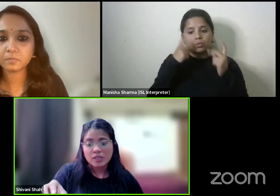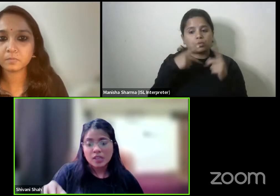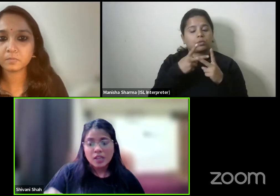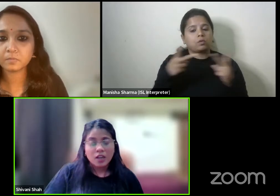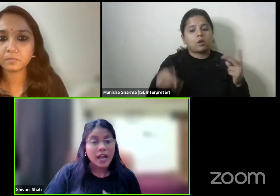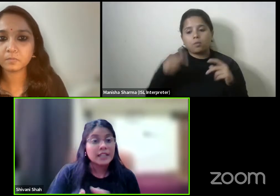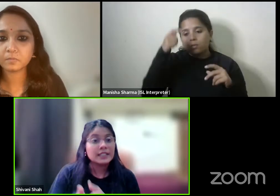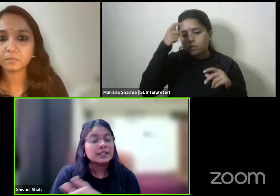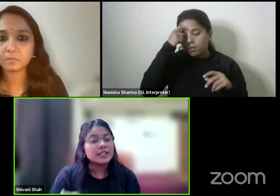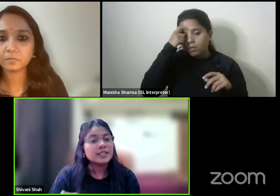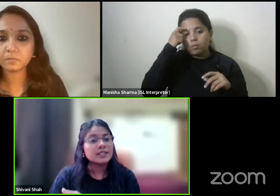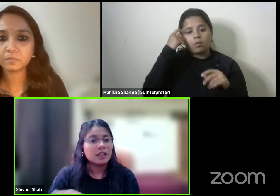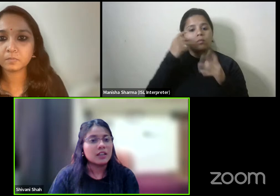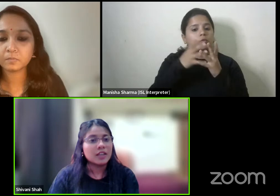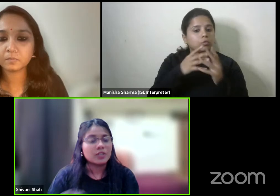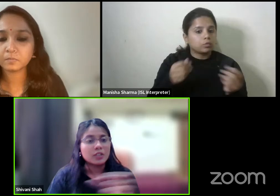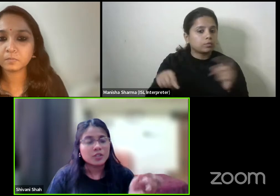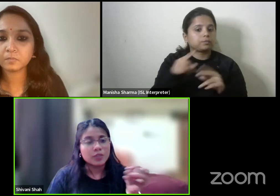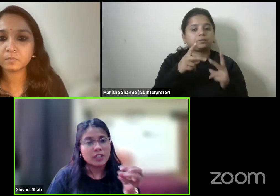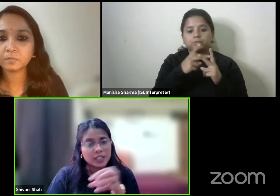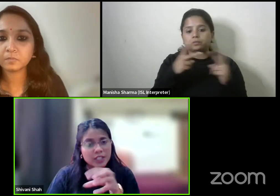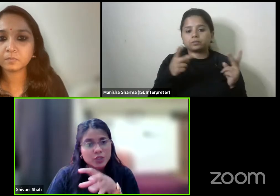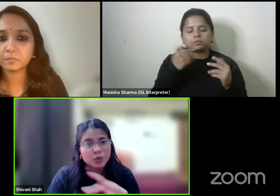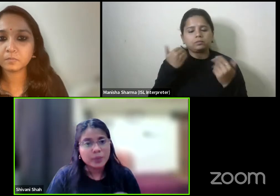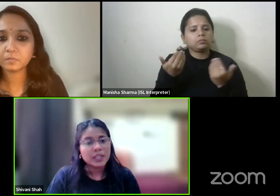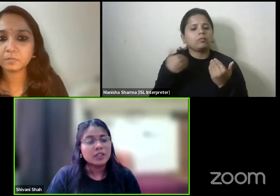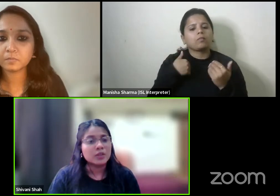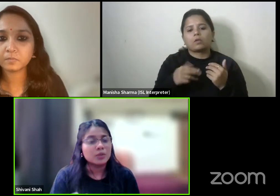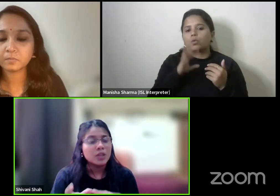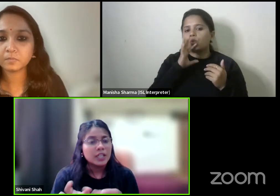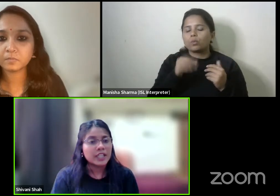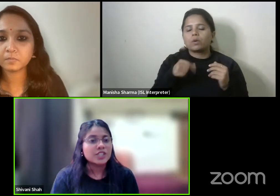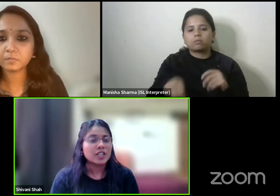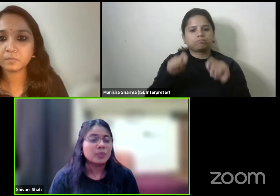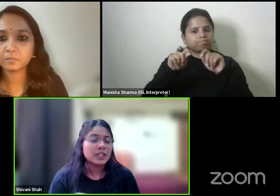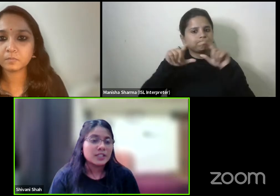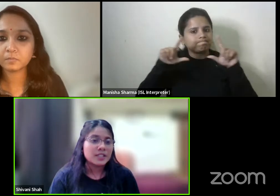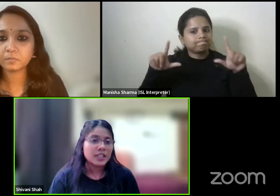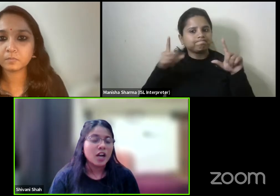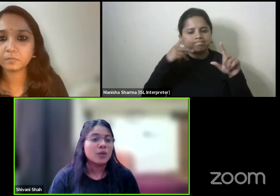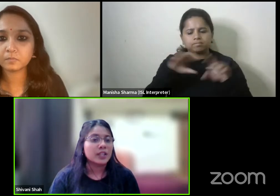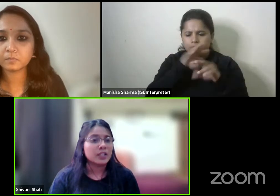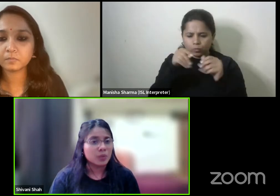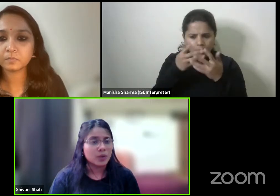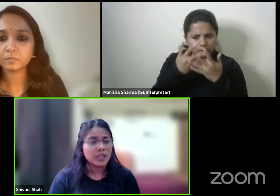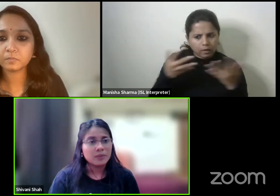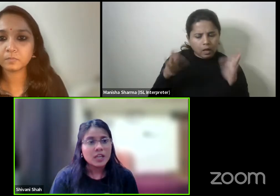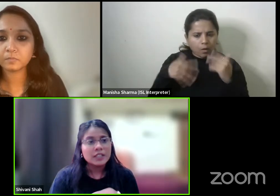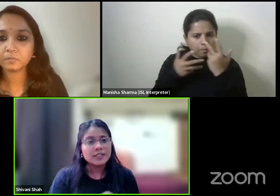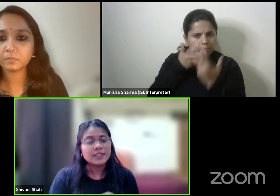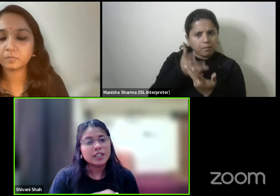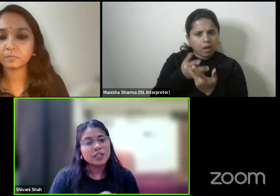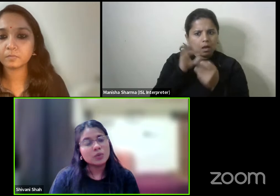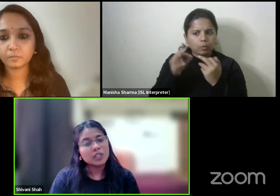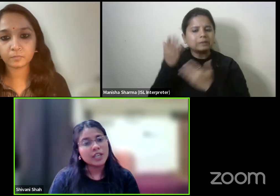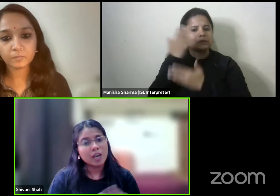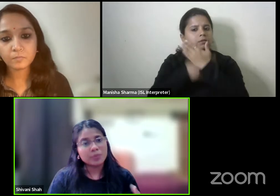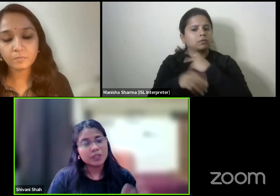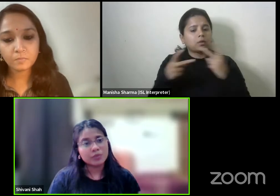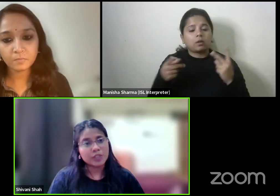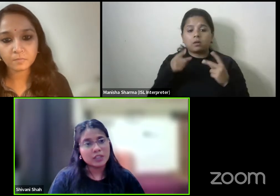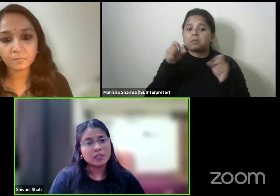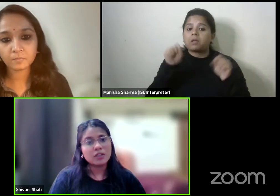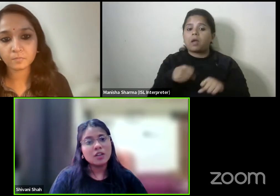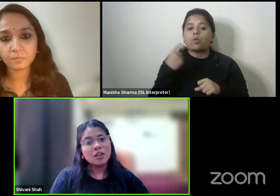solutions at this level so we are really zooming into each element and seeing how can it work and this thing can only